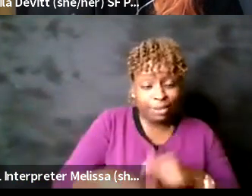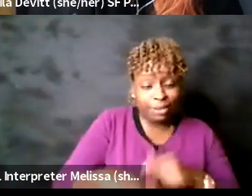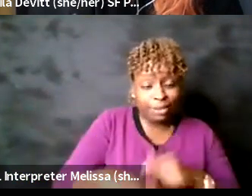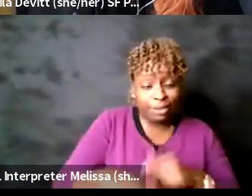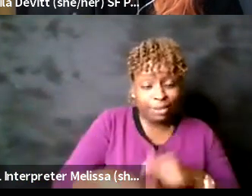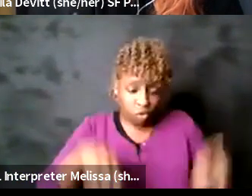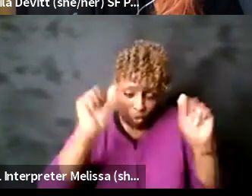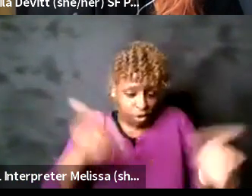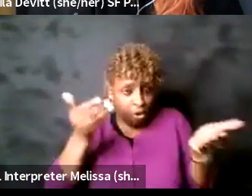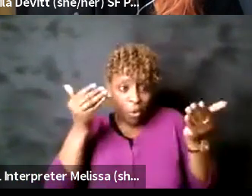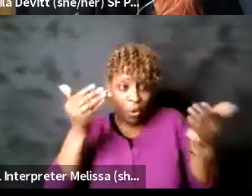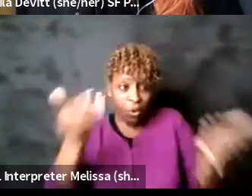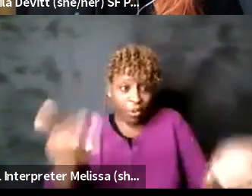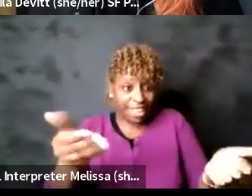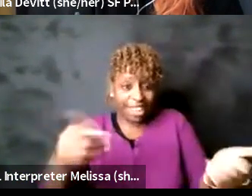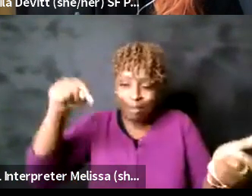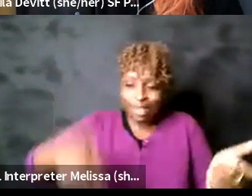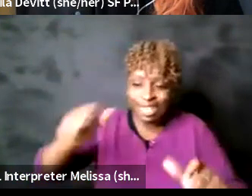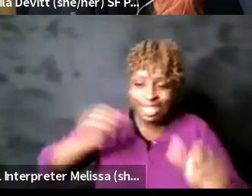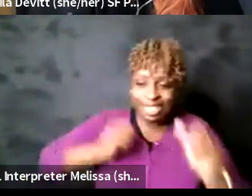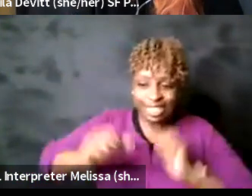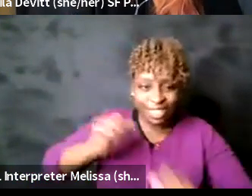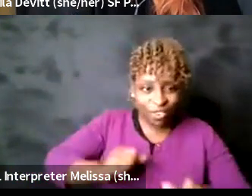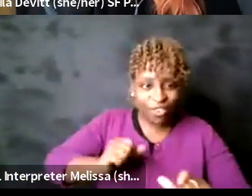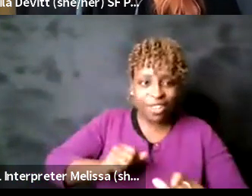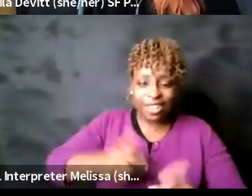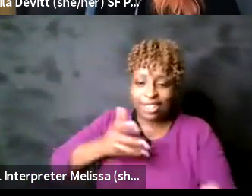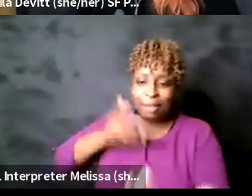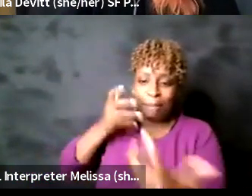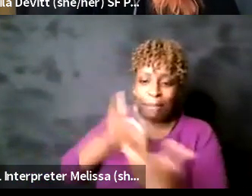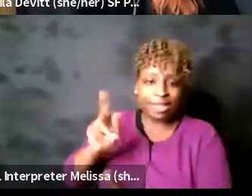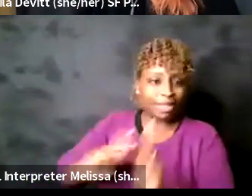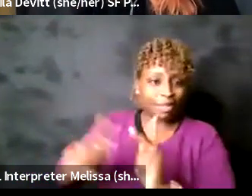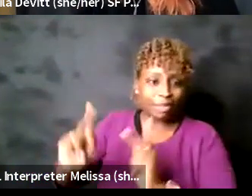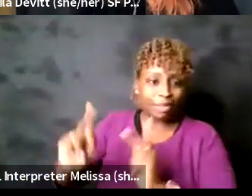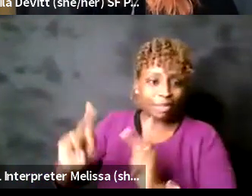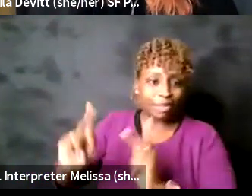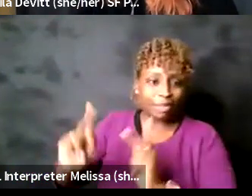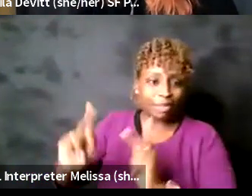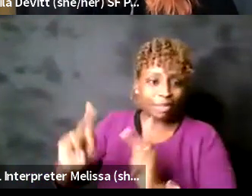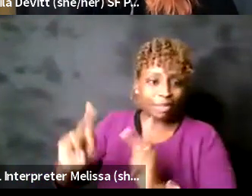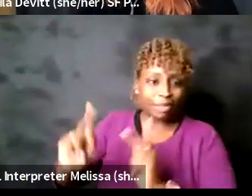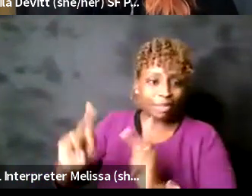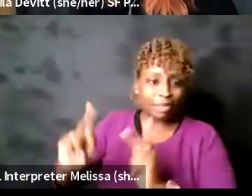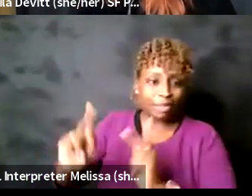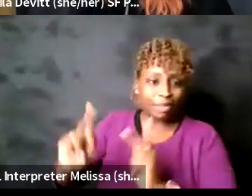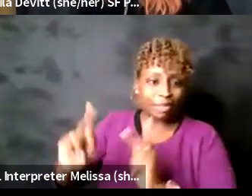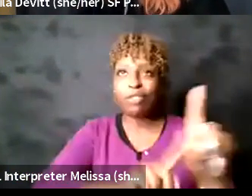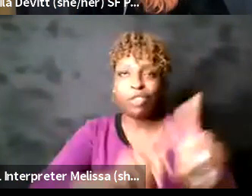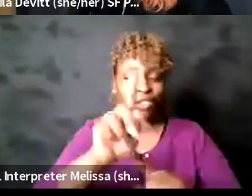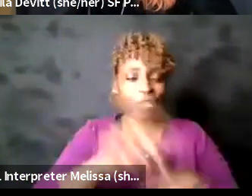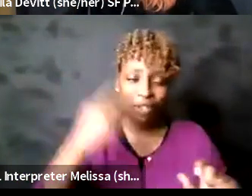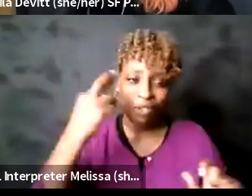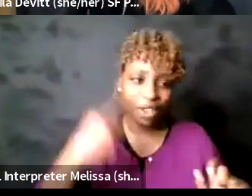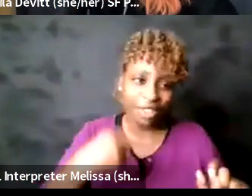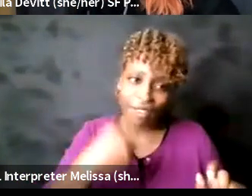in a people's space it's not your five-star restaurant I'm not sending you out a free dessert oh say that this is not